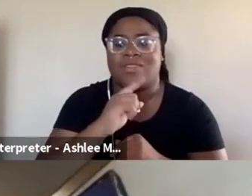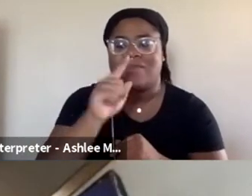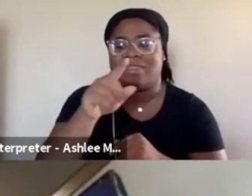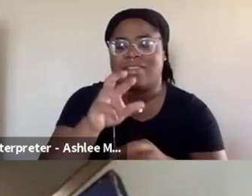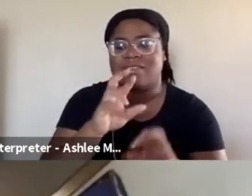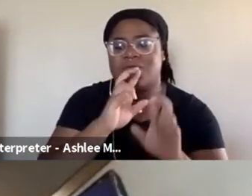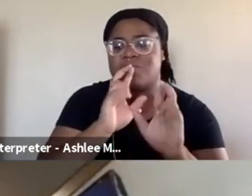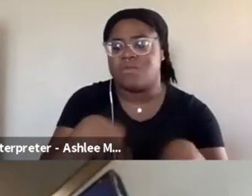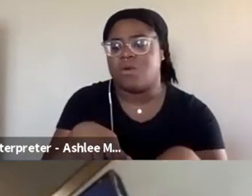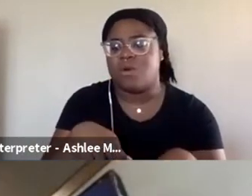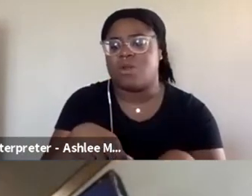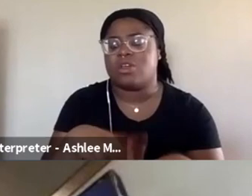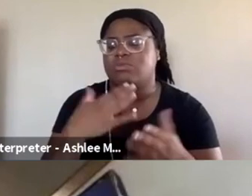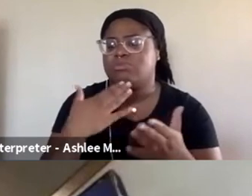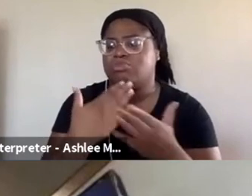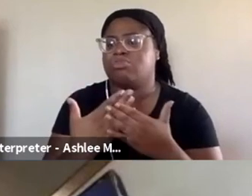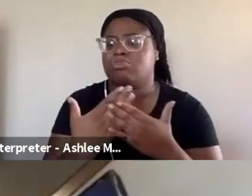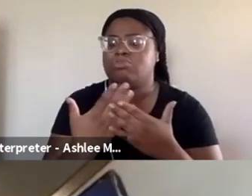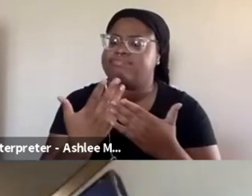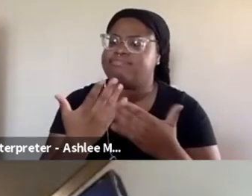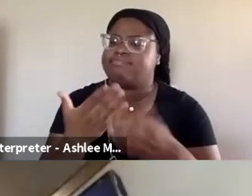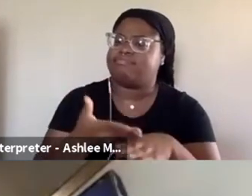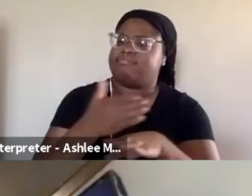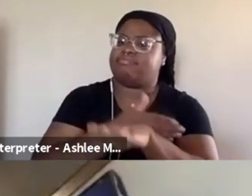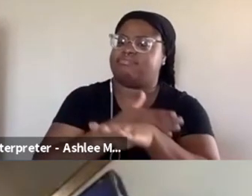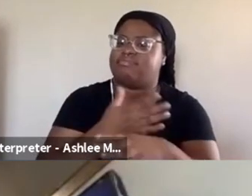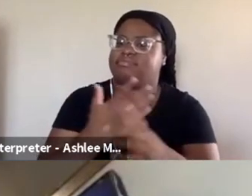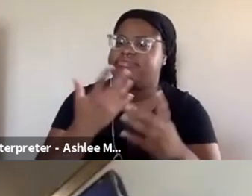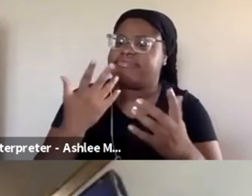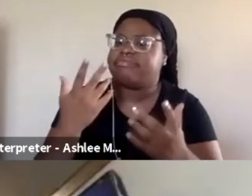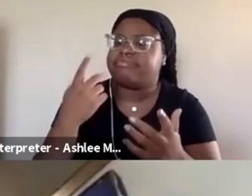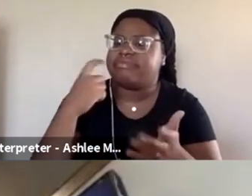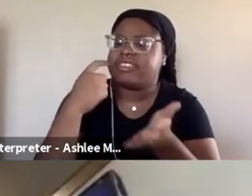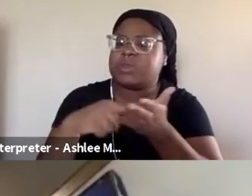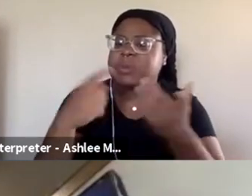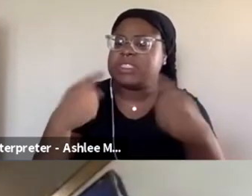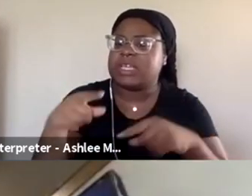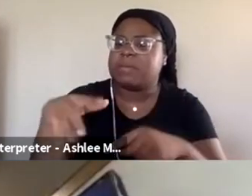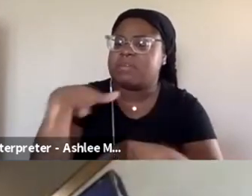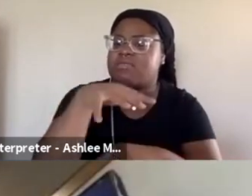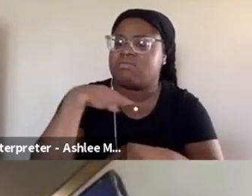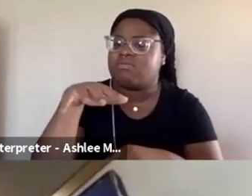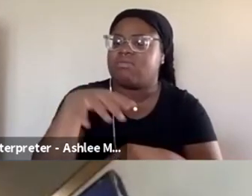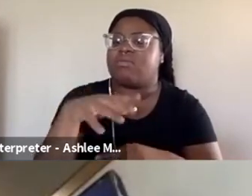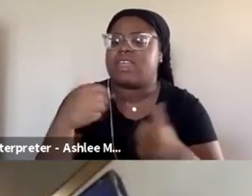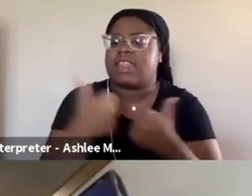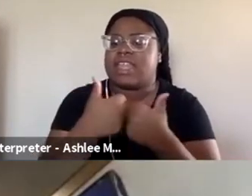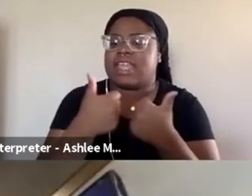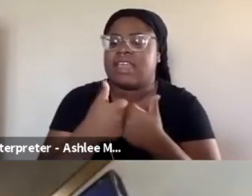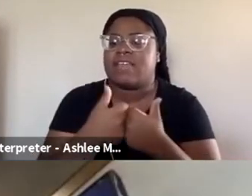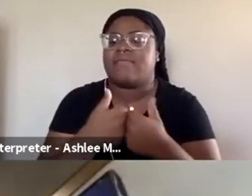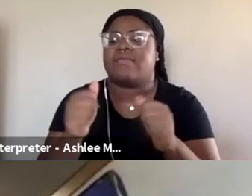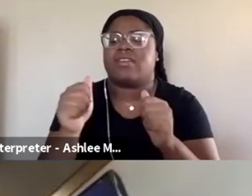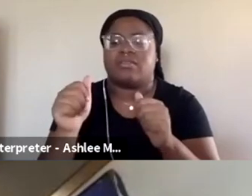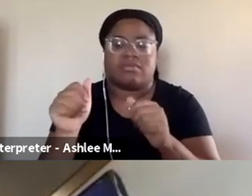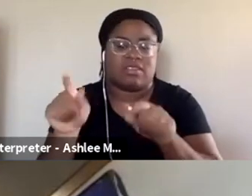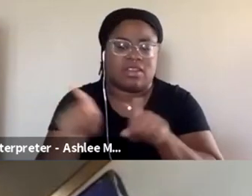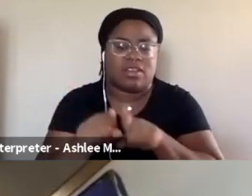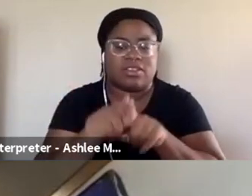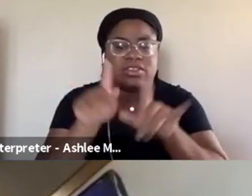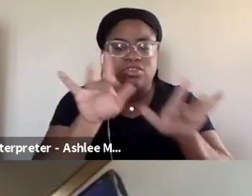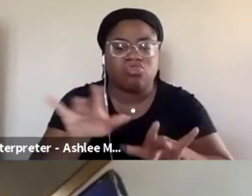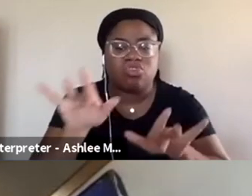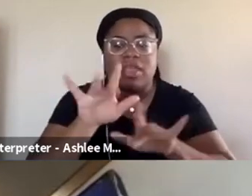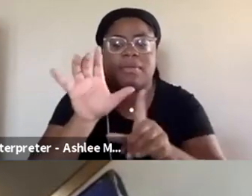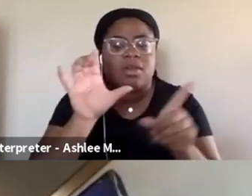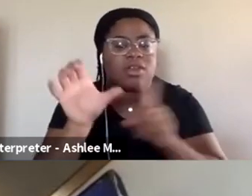I really think it was a great update, like to give us like a sense of like the landscape of like what's happening. And I love the addition of like streaming culture. Right. Um, and I think